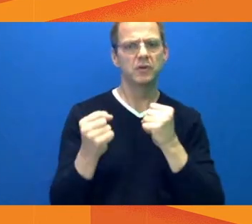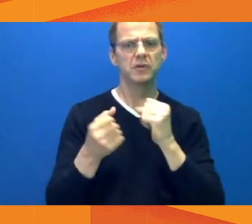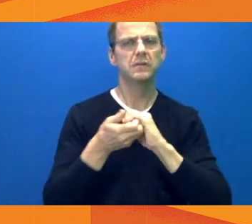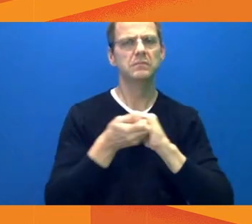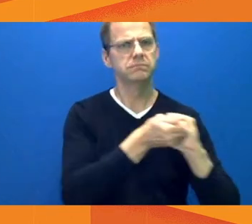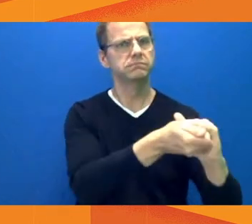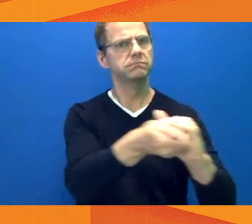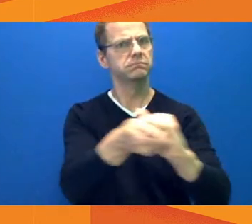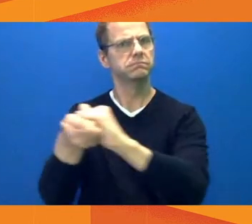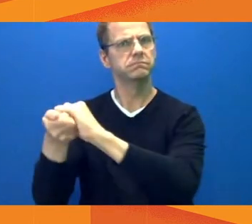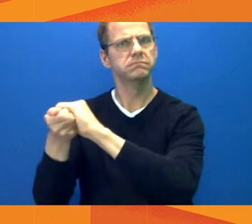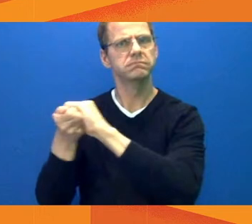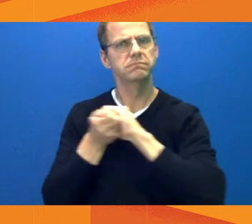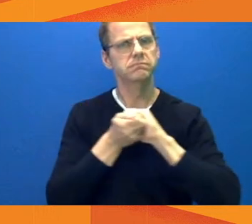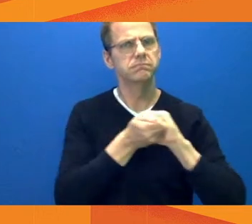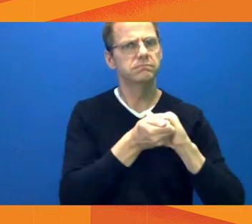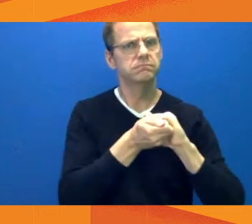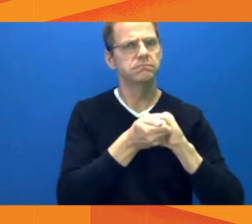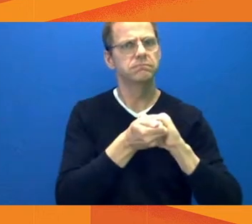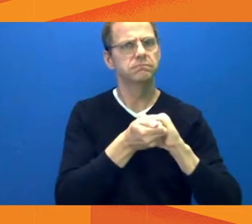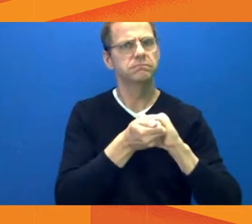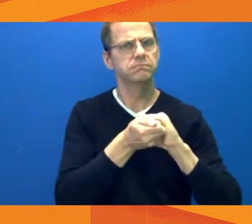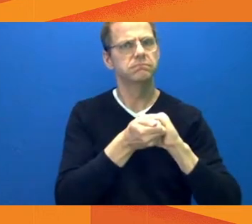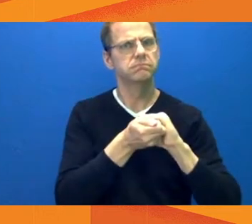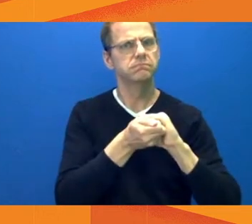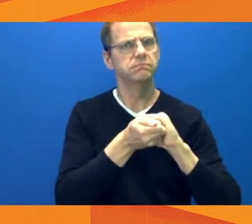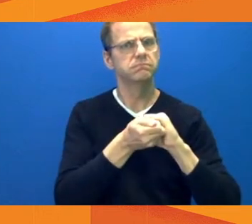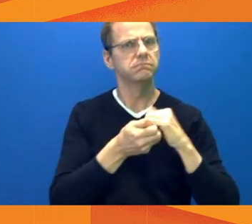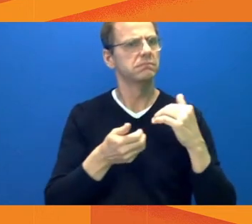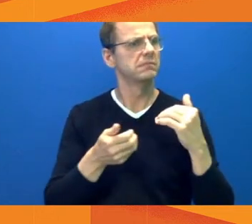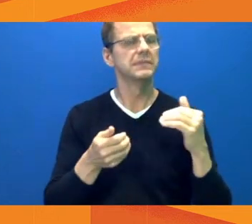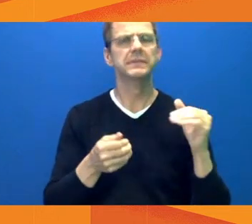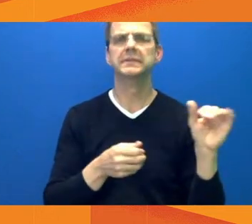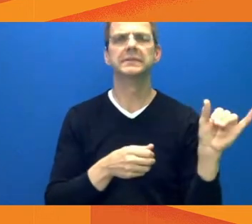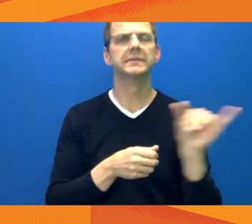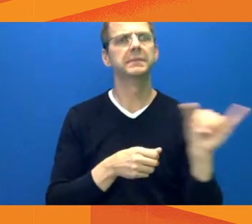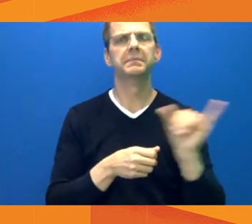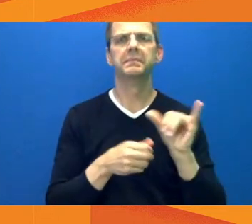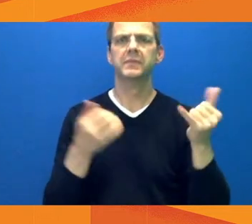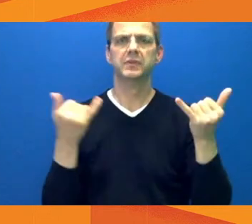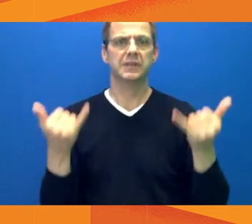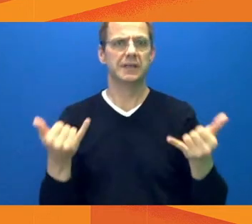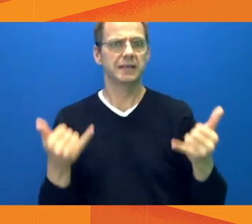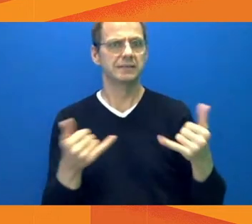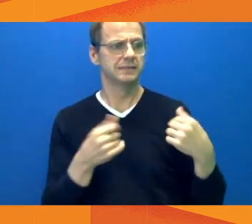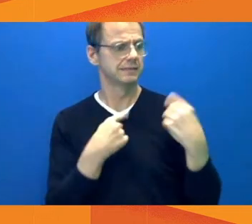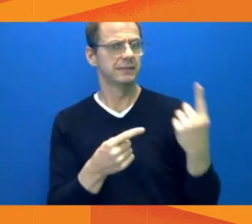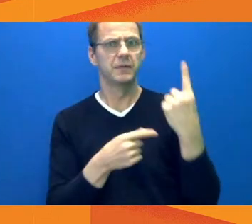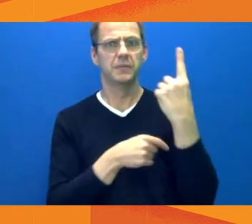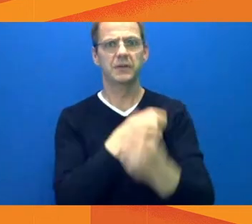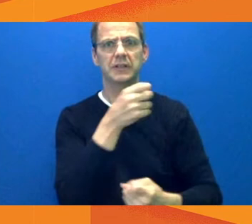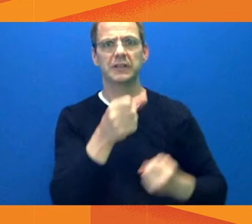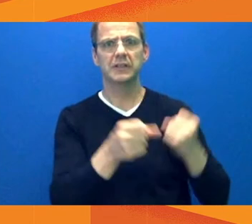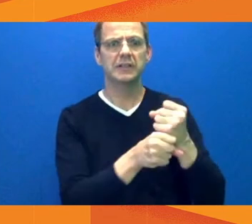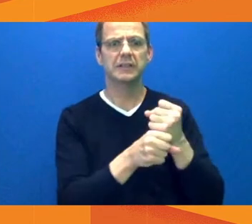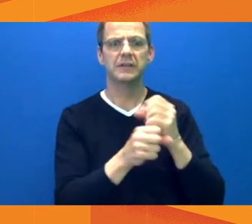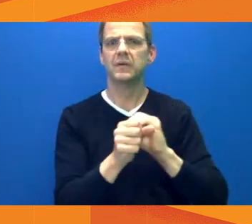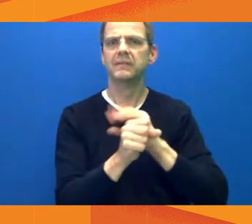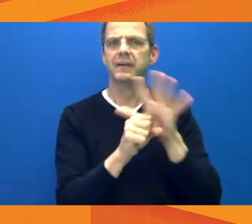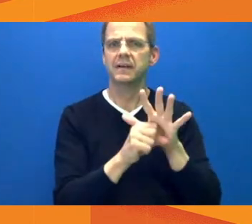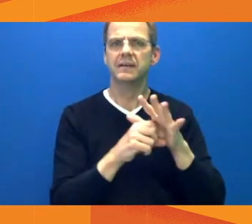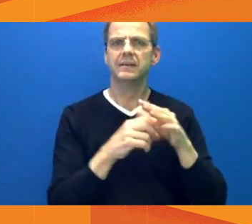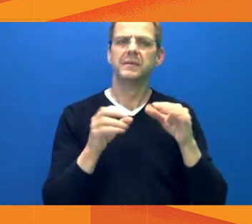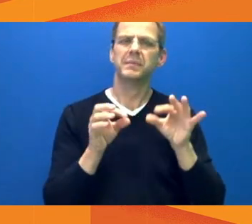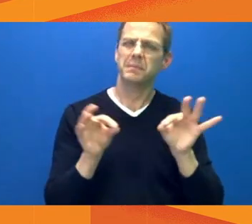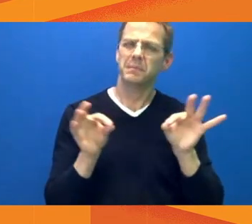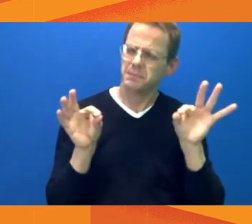I know our indomitable spirit will pull us through. And so, I'm so proud of the work Edmontonians have done so far to mitigate the